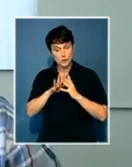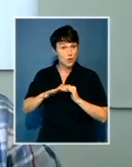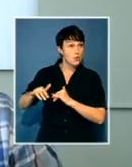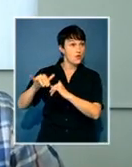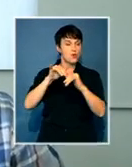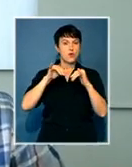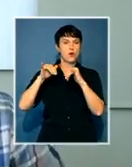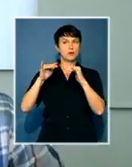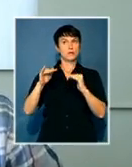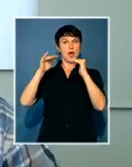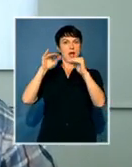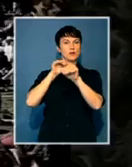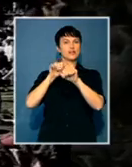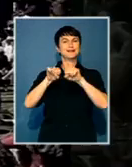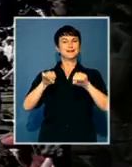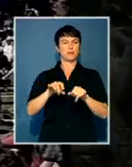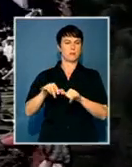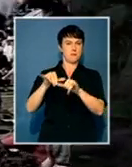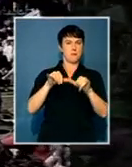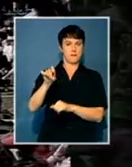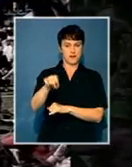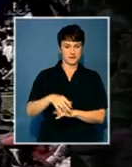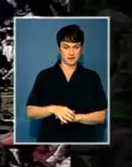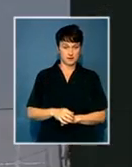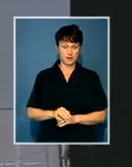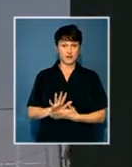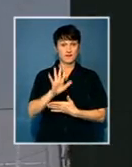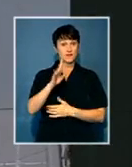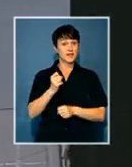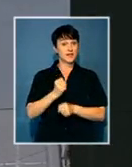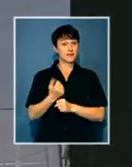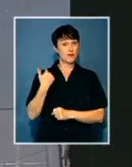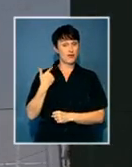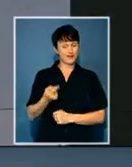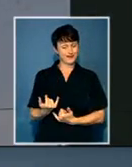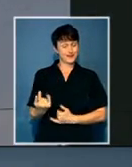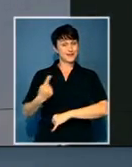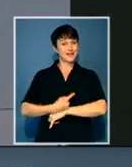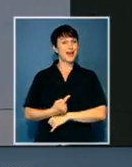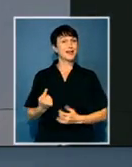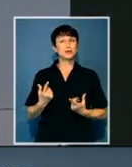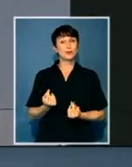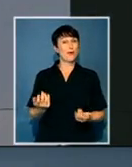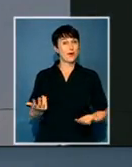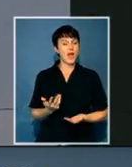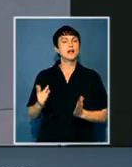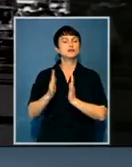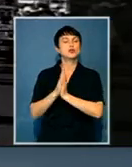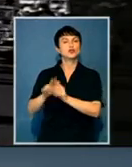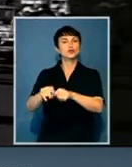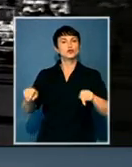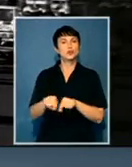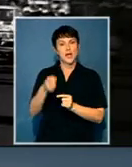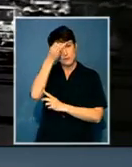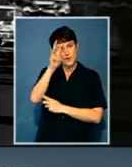higher education system. And on this day 15 years ago, thousands of supporters converged on Church Square in